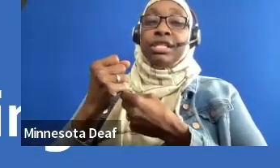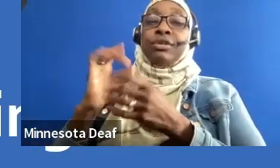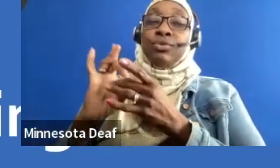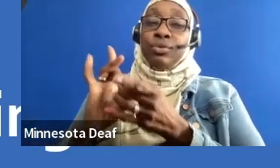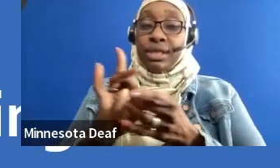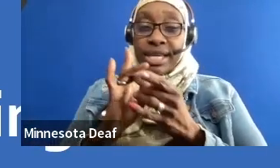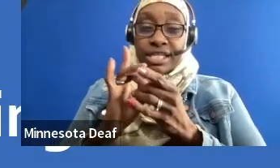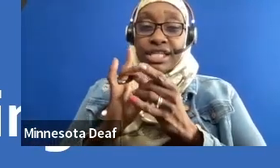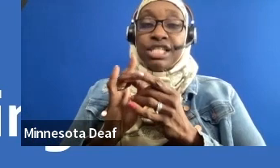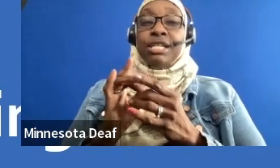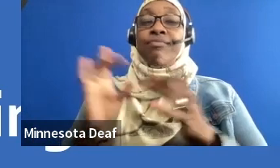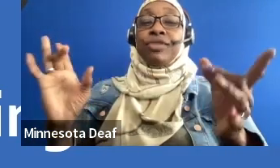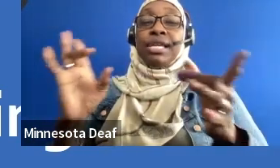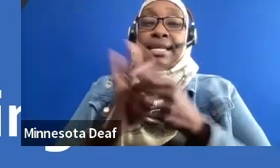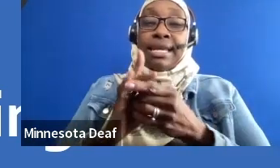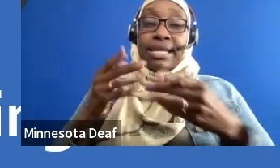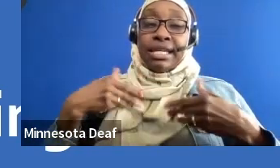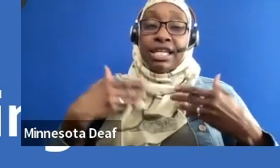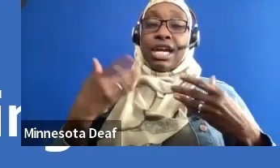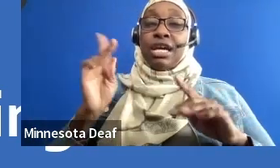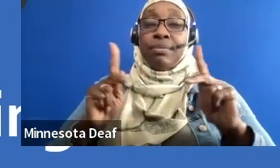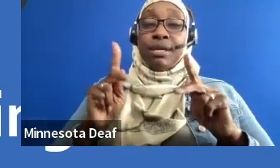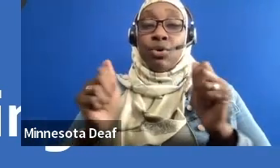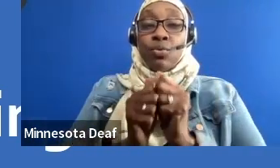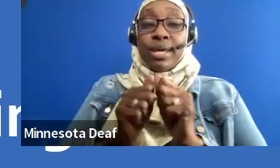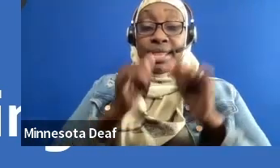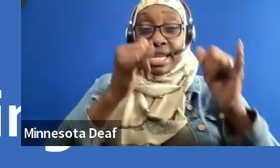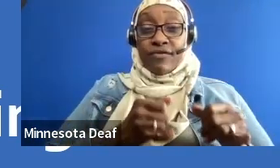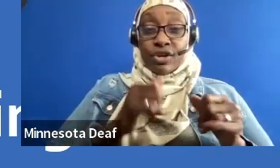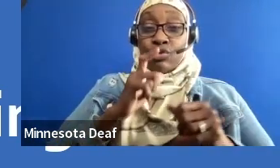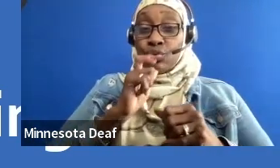encouragement aimed at developing the competence and character of the mentee.